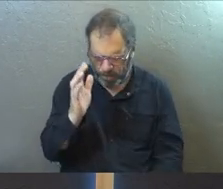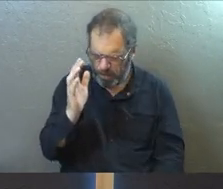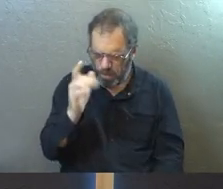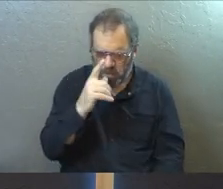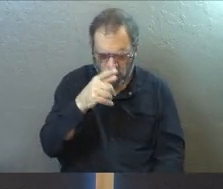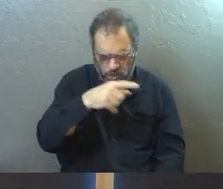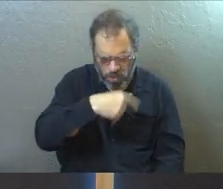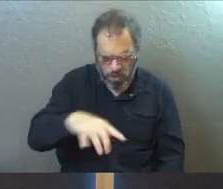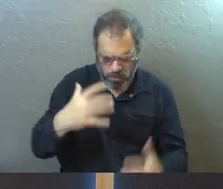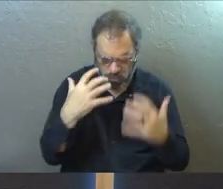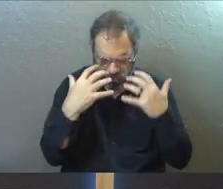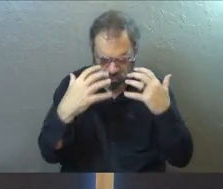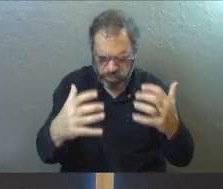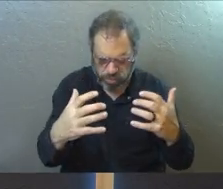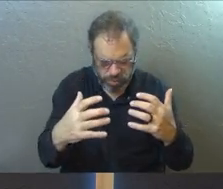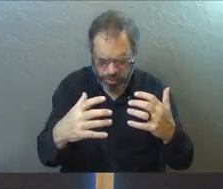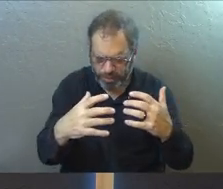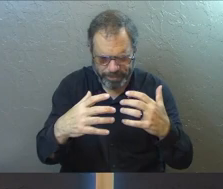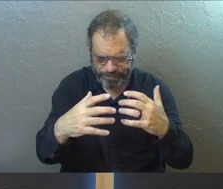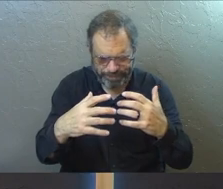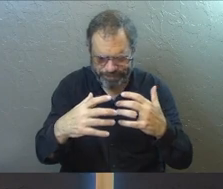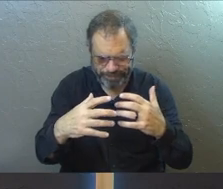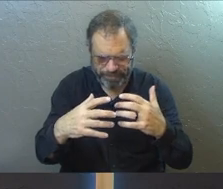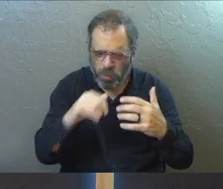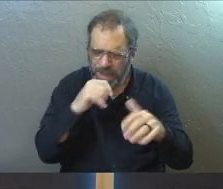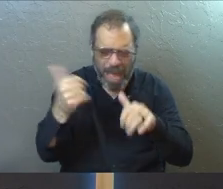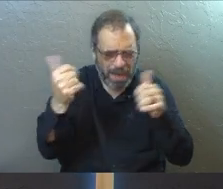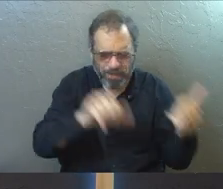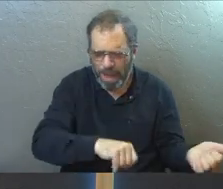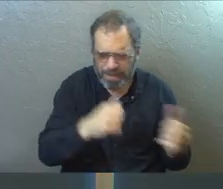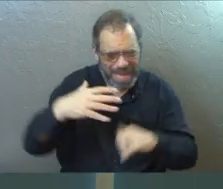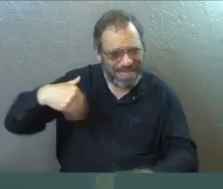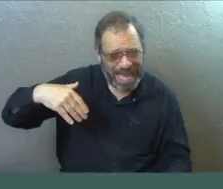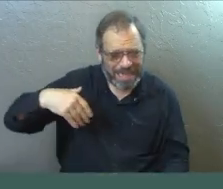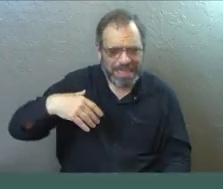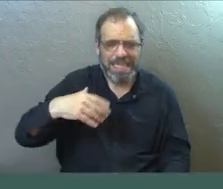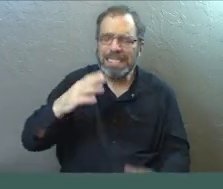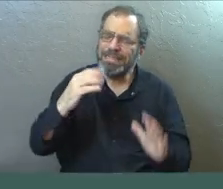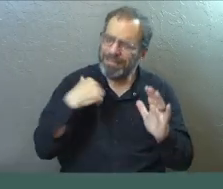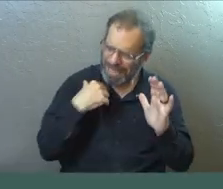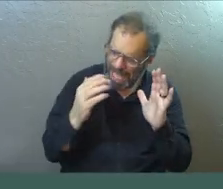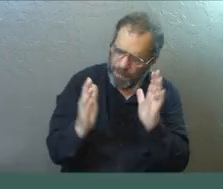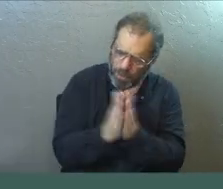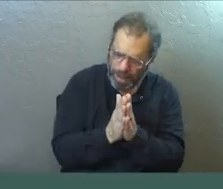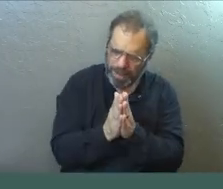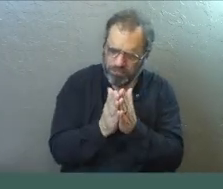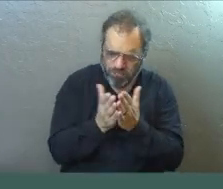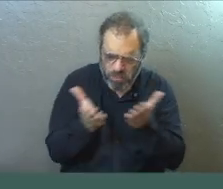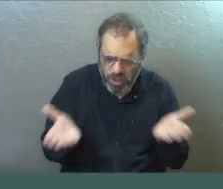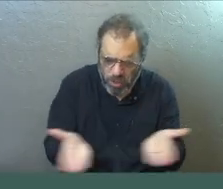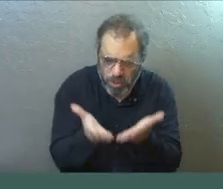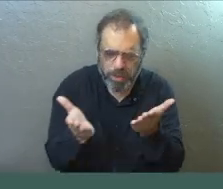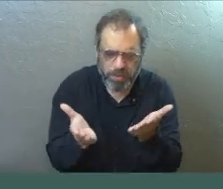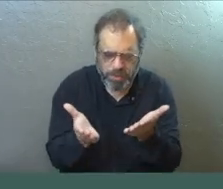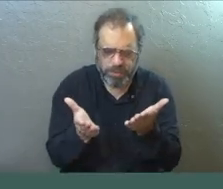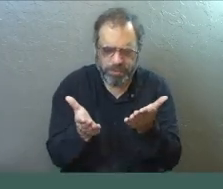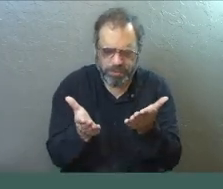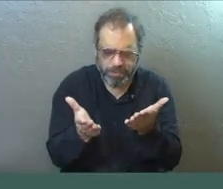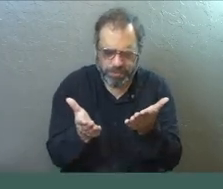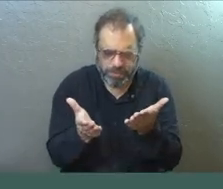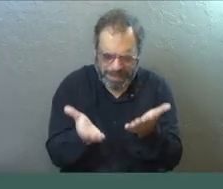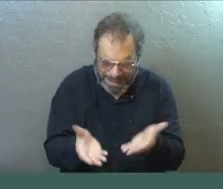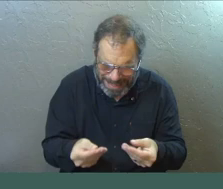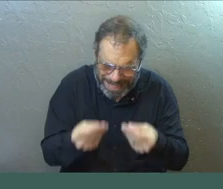God, for those who haven't taken this step yet, God, I pray that you would encourage them, God. Build them up. Give them